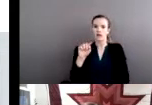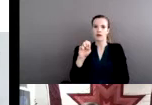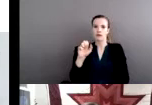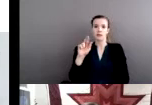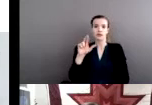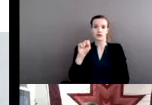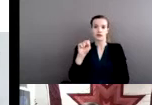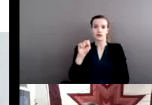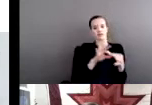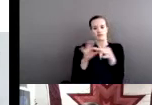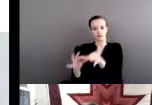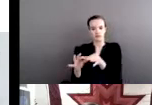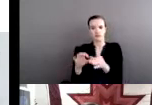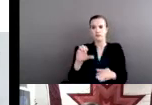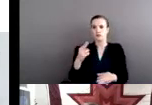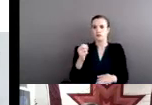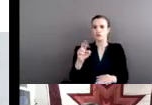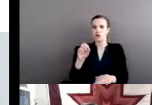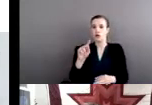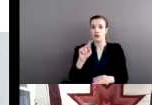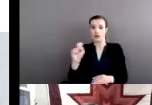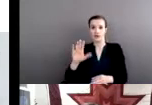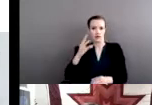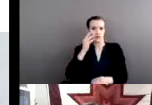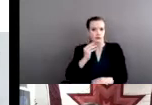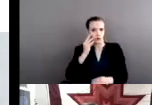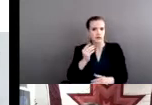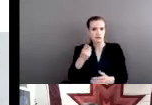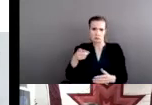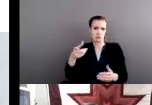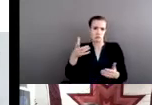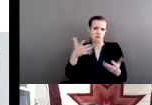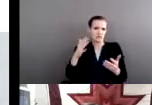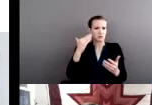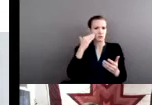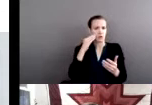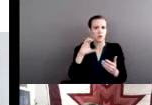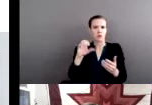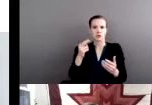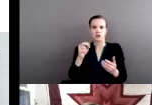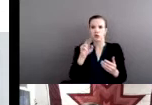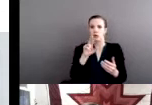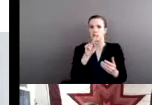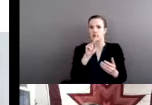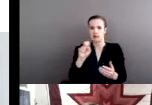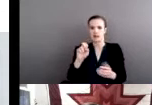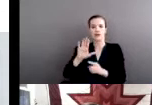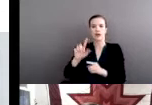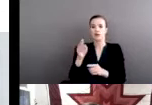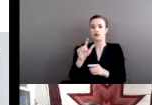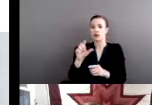experience. So many people have heard of the Cherokee Trail of Tears. And that was a time period